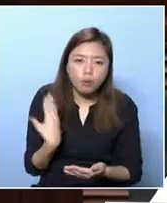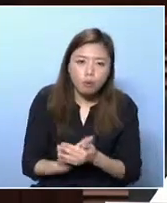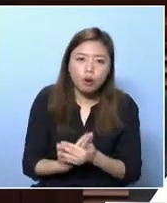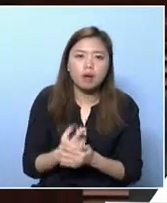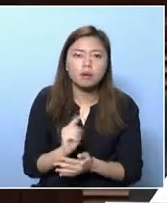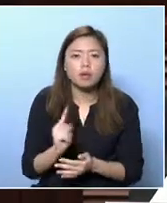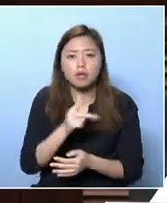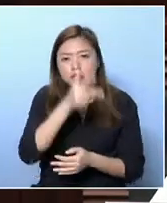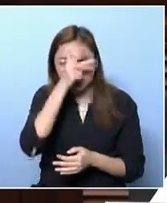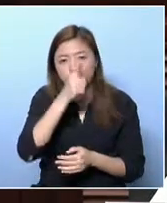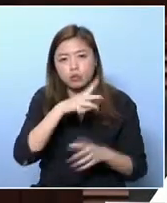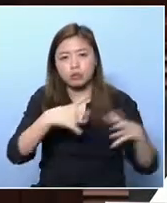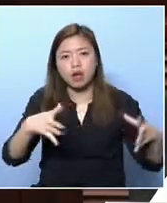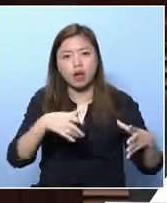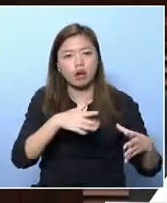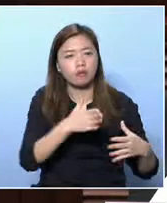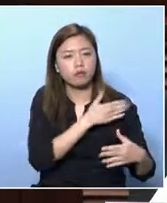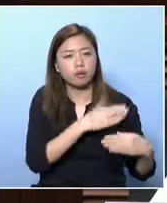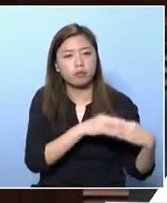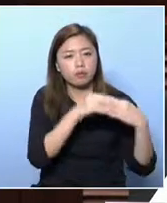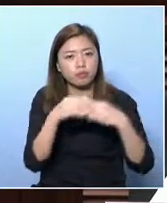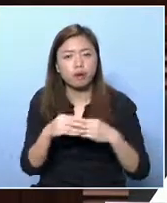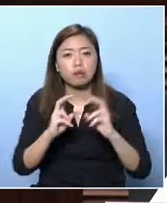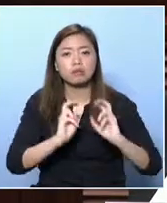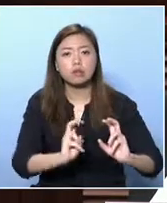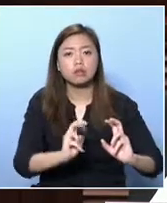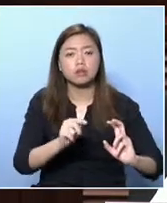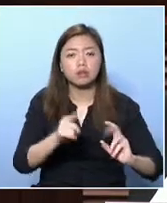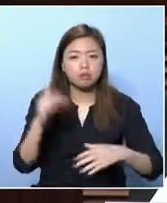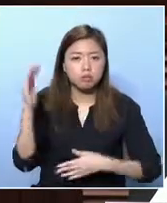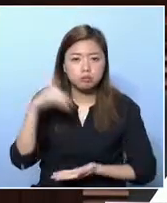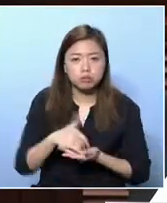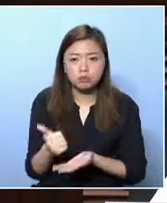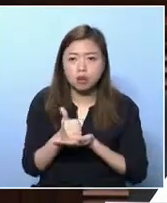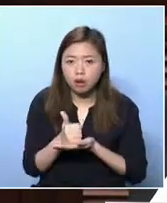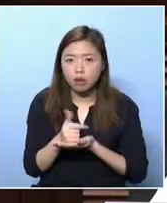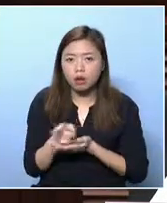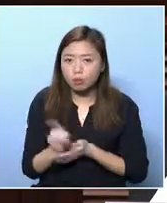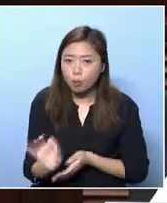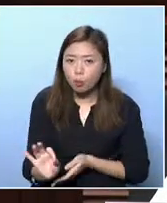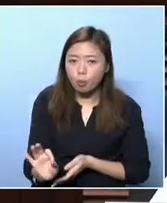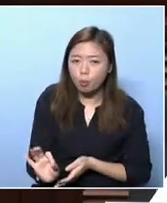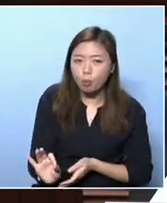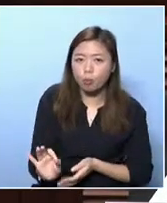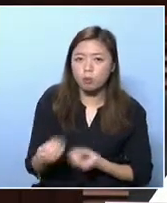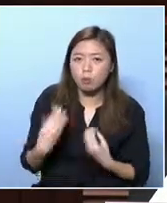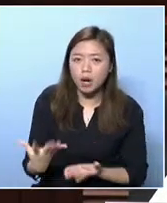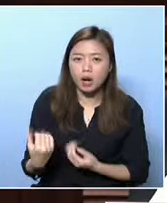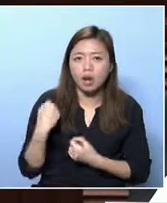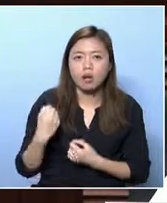But it's very unfortunate that if we look at MTRC, which